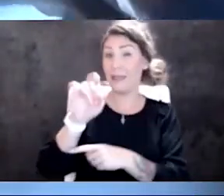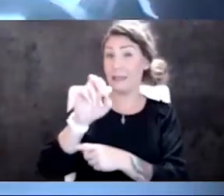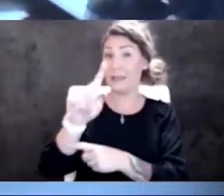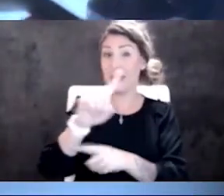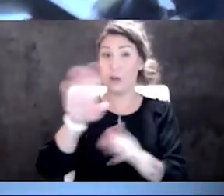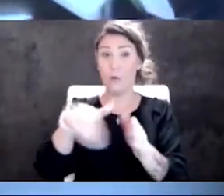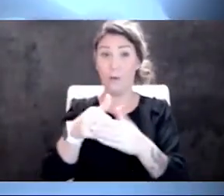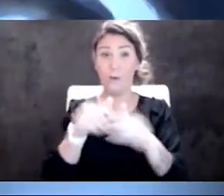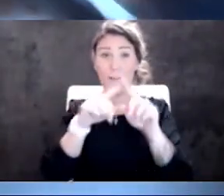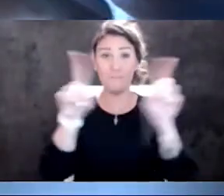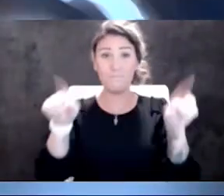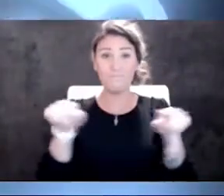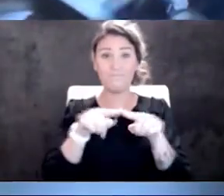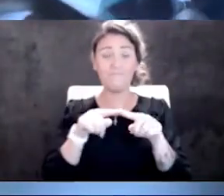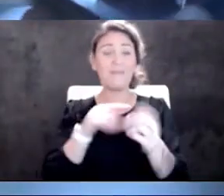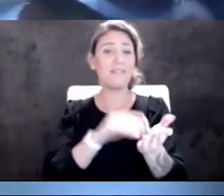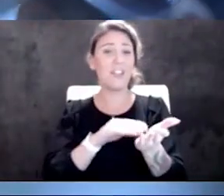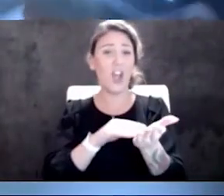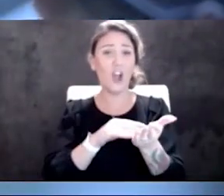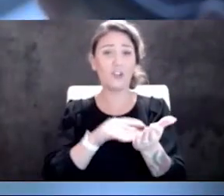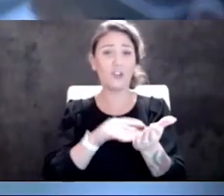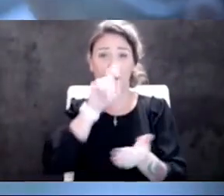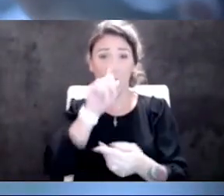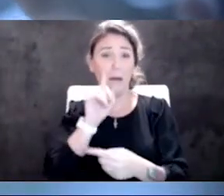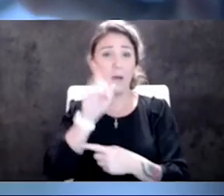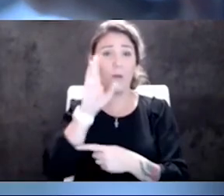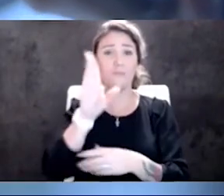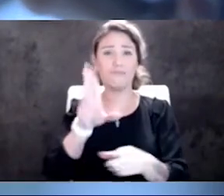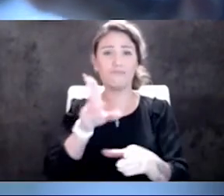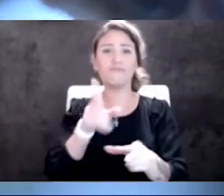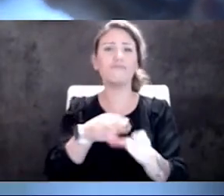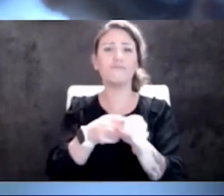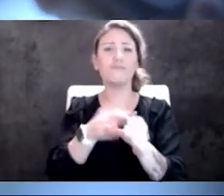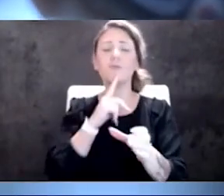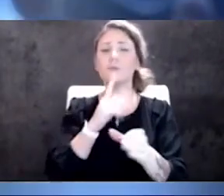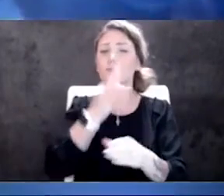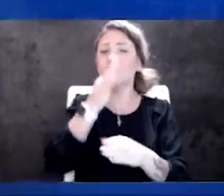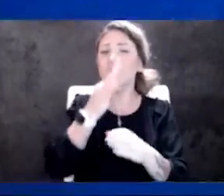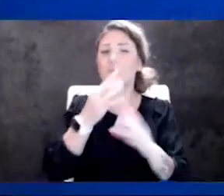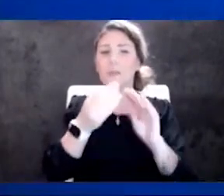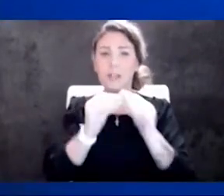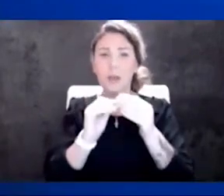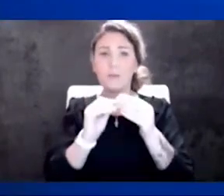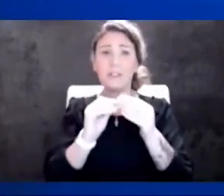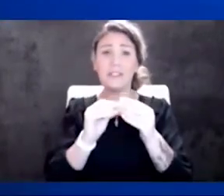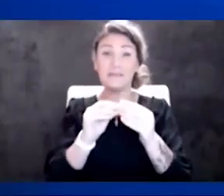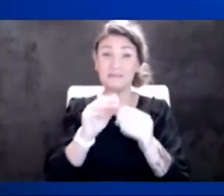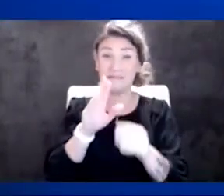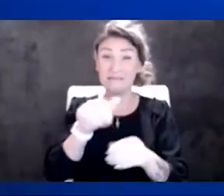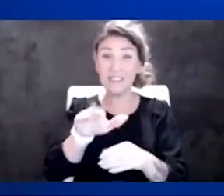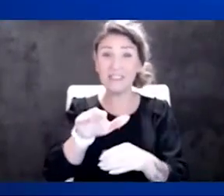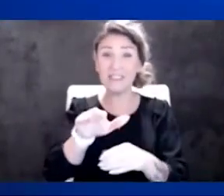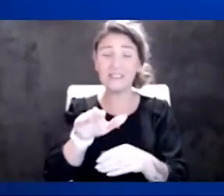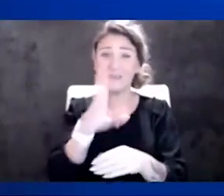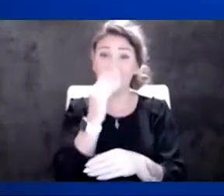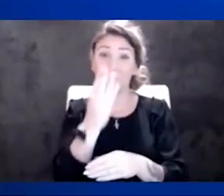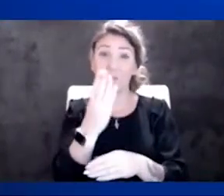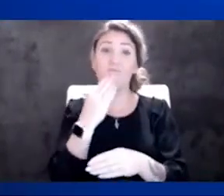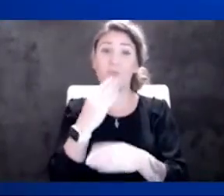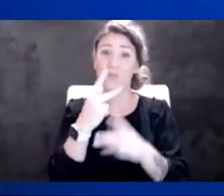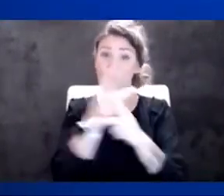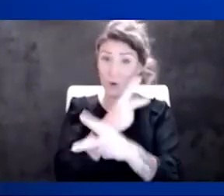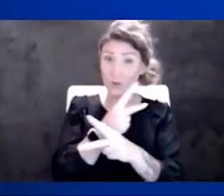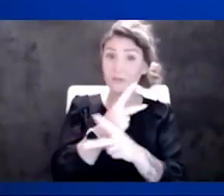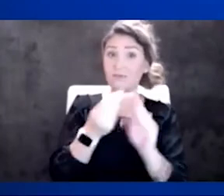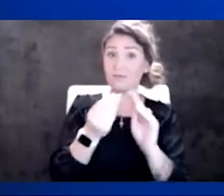Hawkinson, Medical Director of Infection Prevention and Control, is going to be joining us shortly with our numbers. Hint, they're worse. Before we start our conversation, though, do